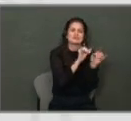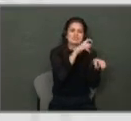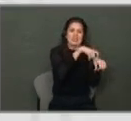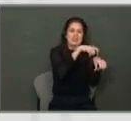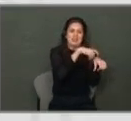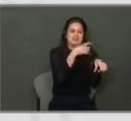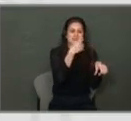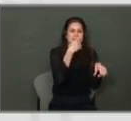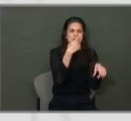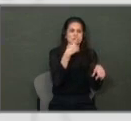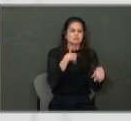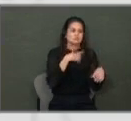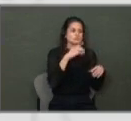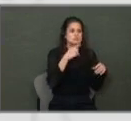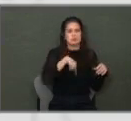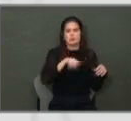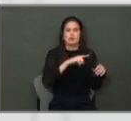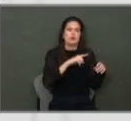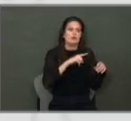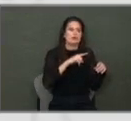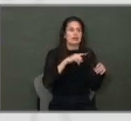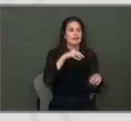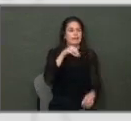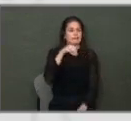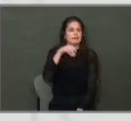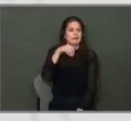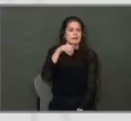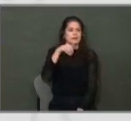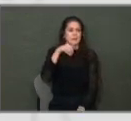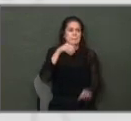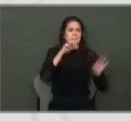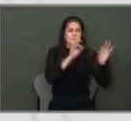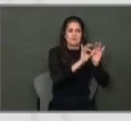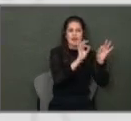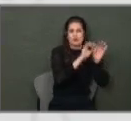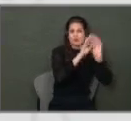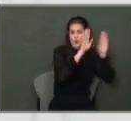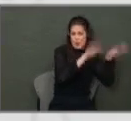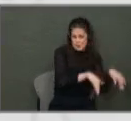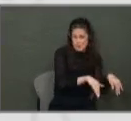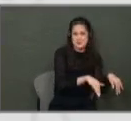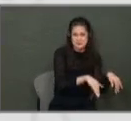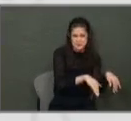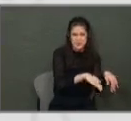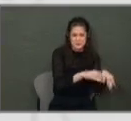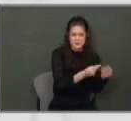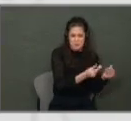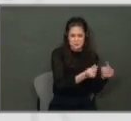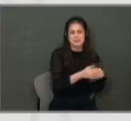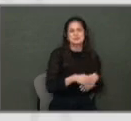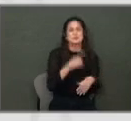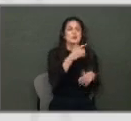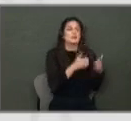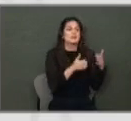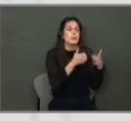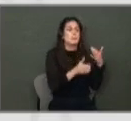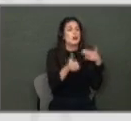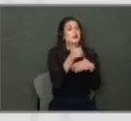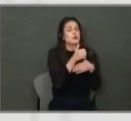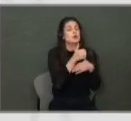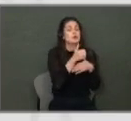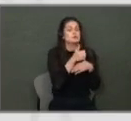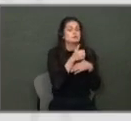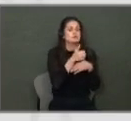timeframe as we were all getting our appraisal notices from the appraisal district. But one of the priorities of the council was to